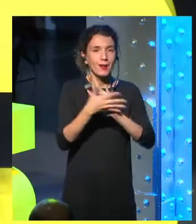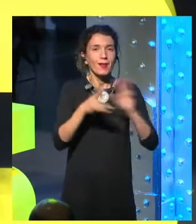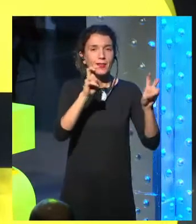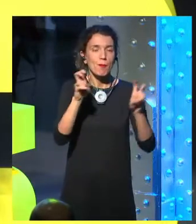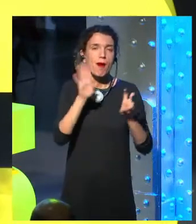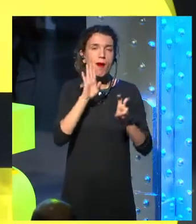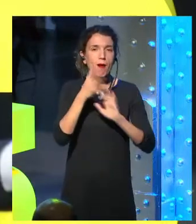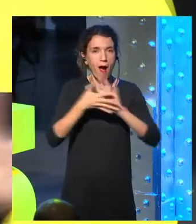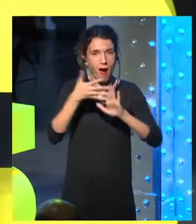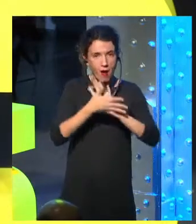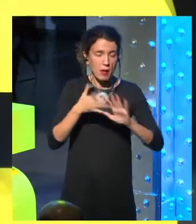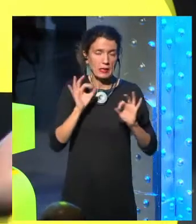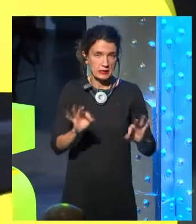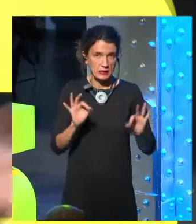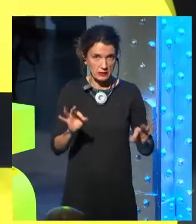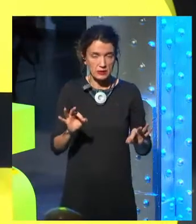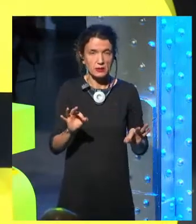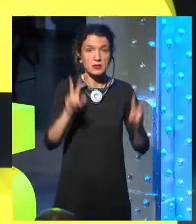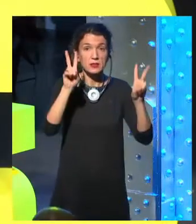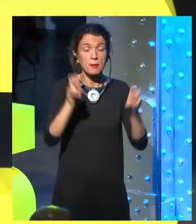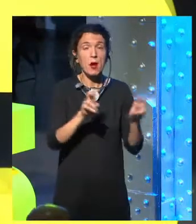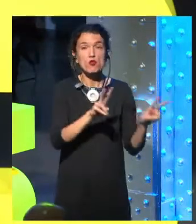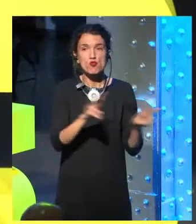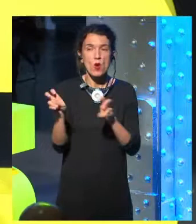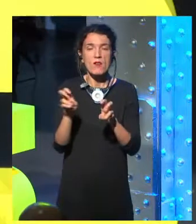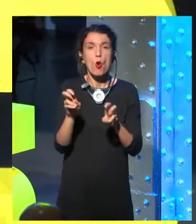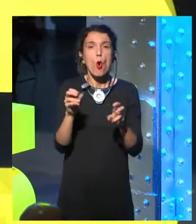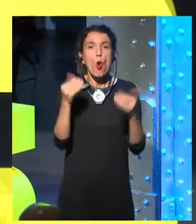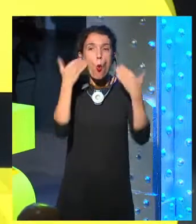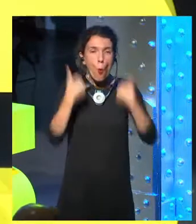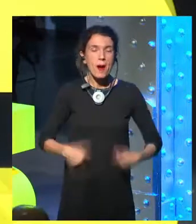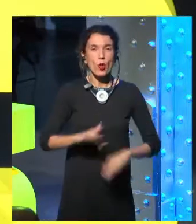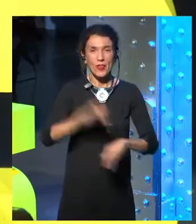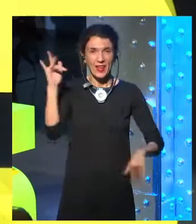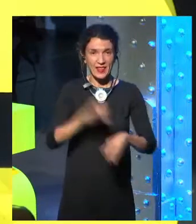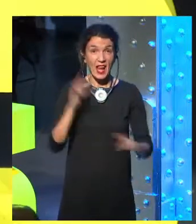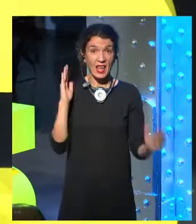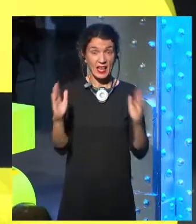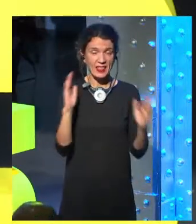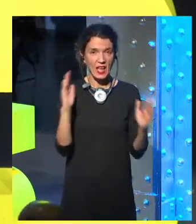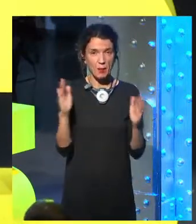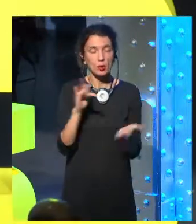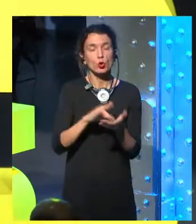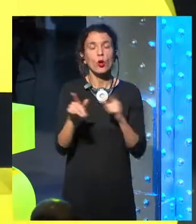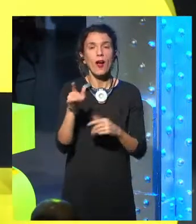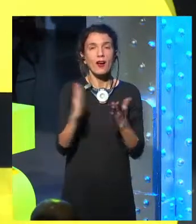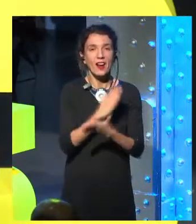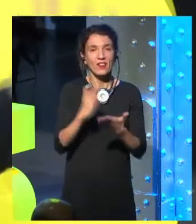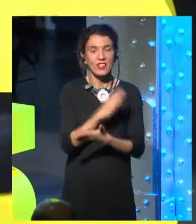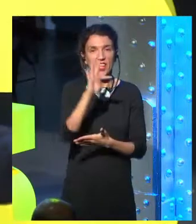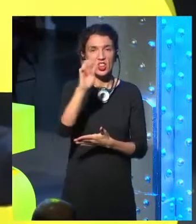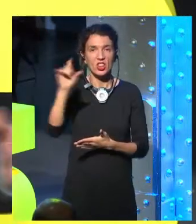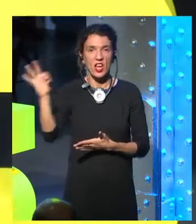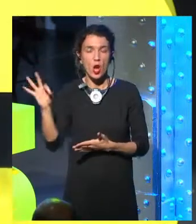many interviews that I've had today. Well, basically, that's the point, but the new digital human, well, the new